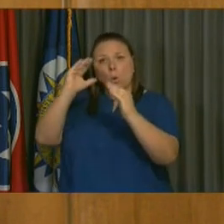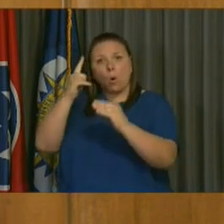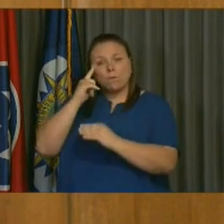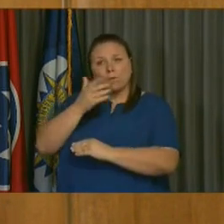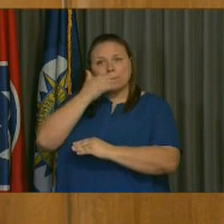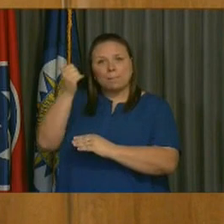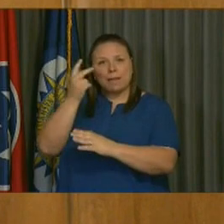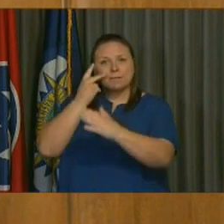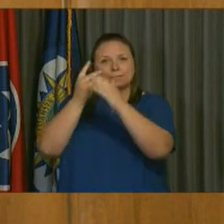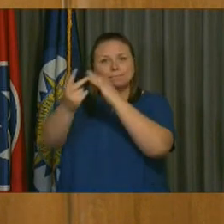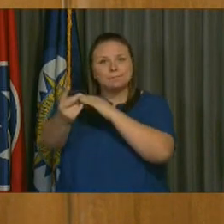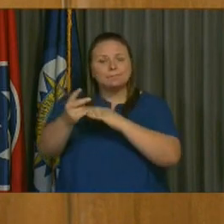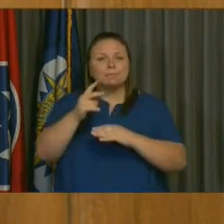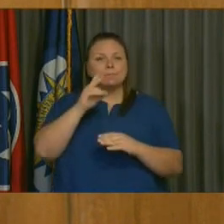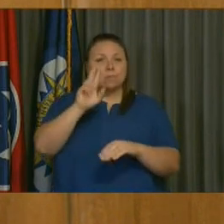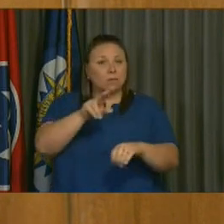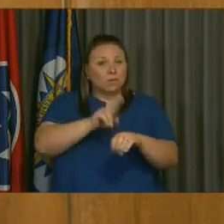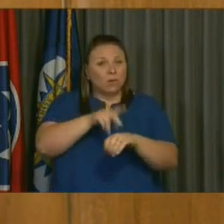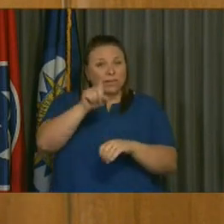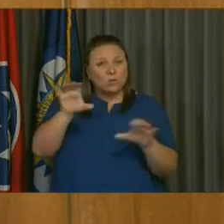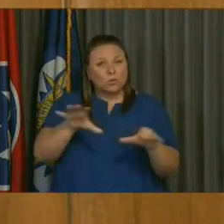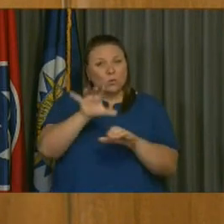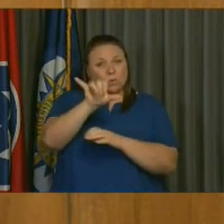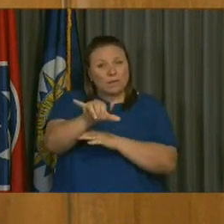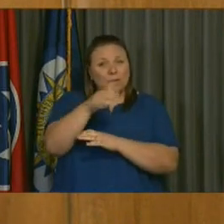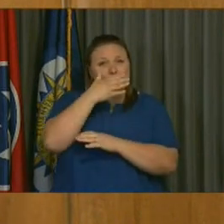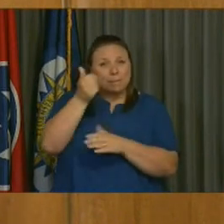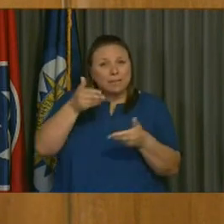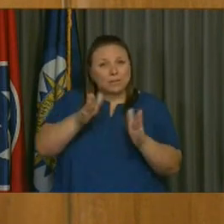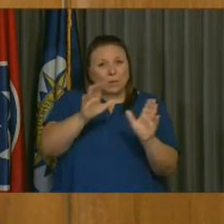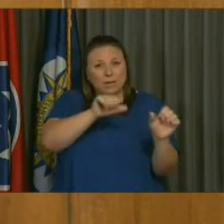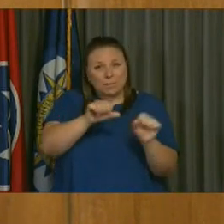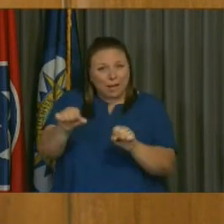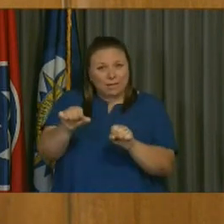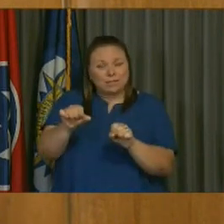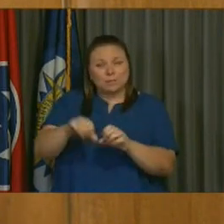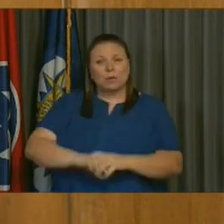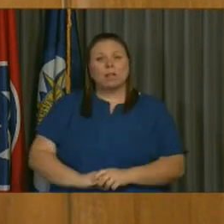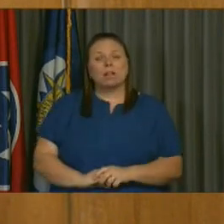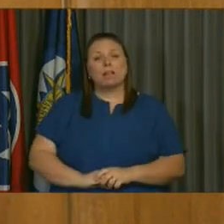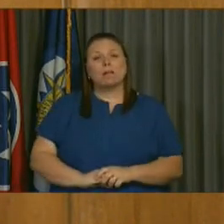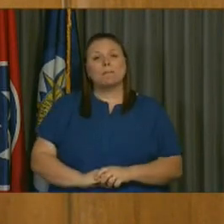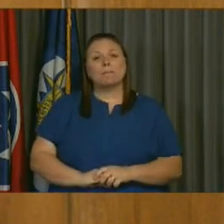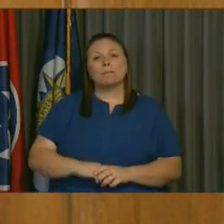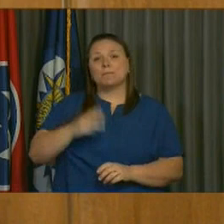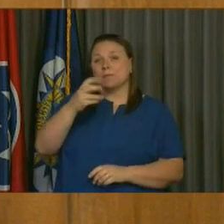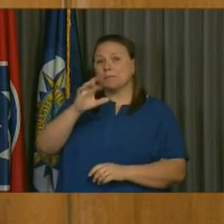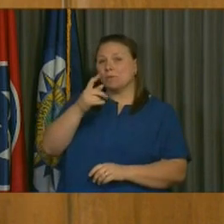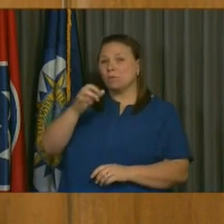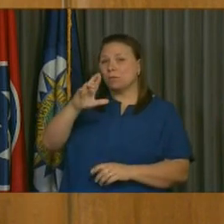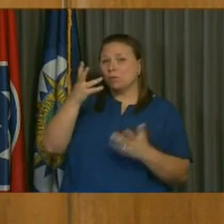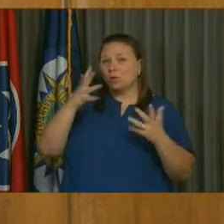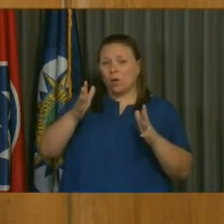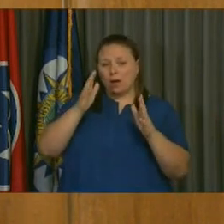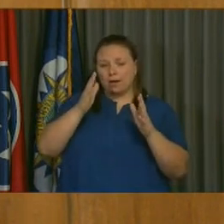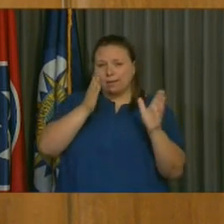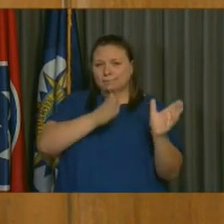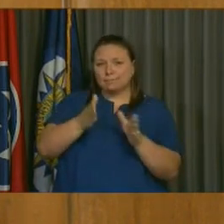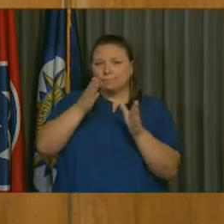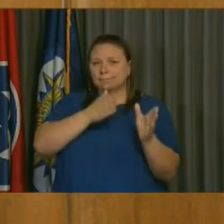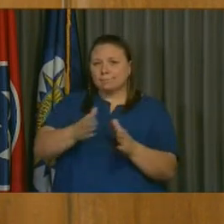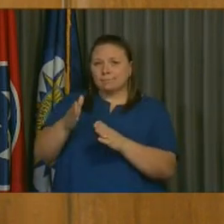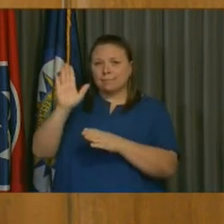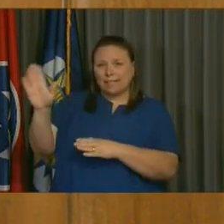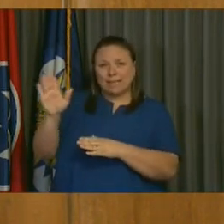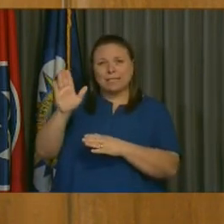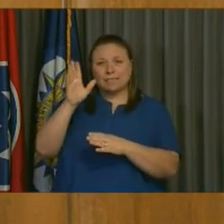best. And, of course, we need to do that in a manner that's reasonable and that's practical. Mayor Cooper has already outlined his budget proposal for